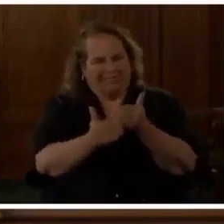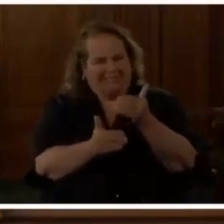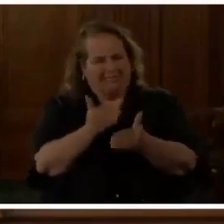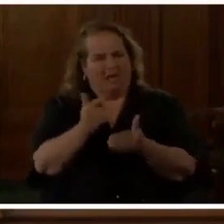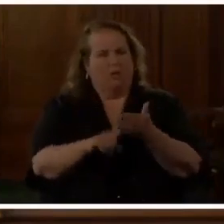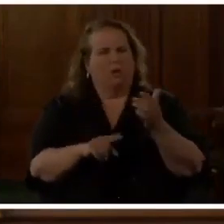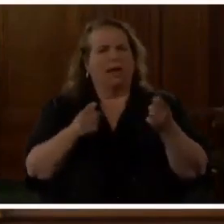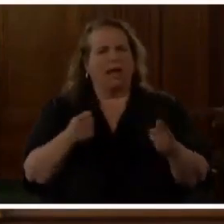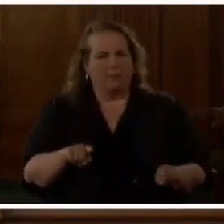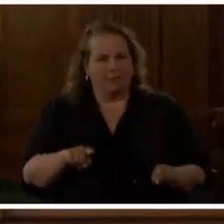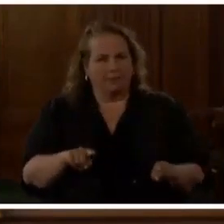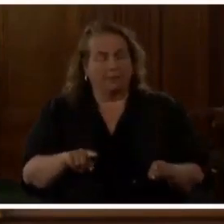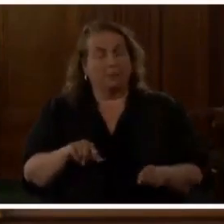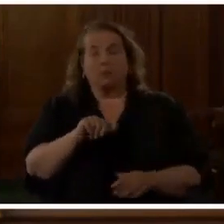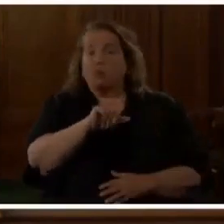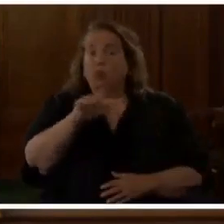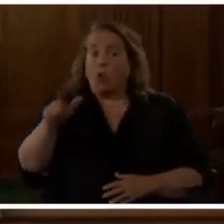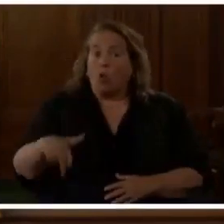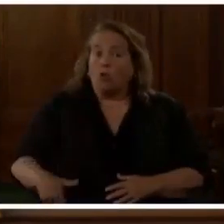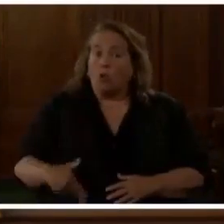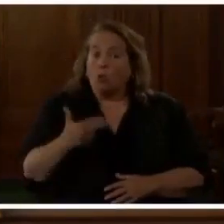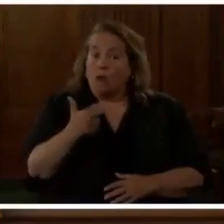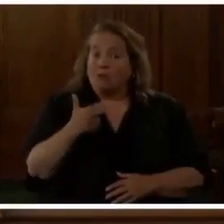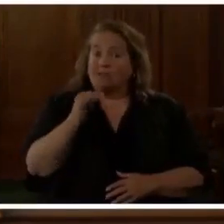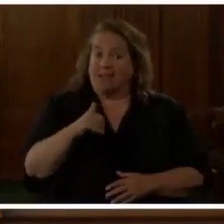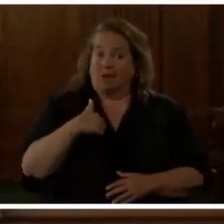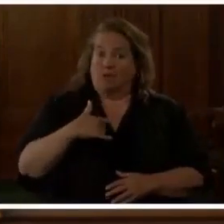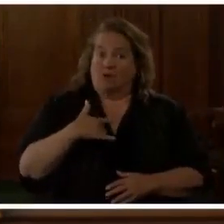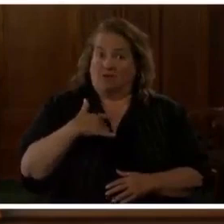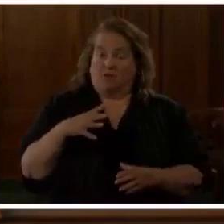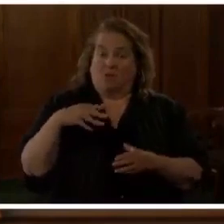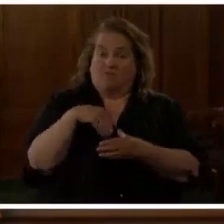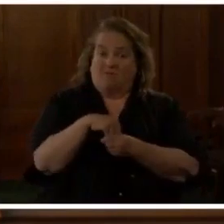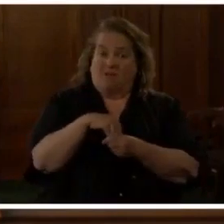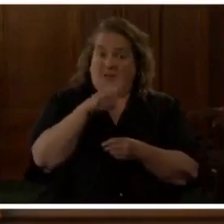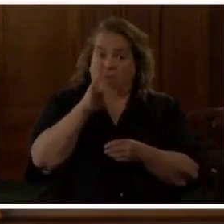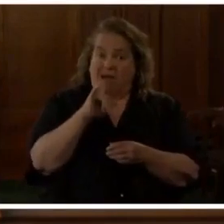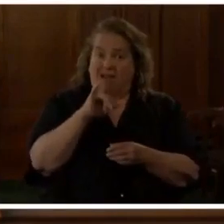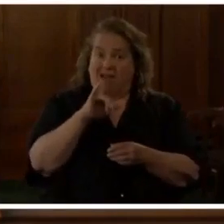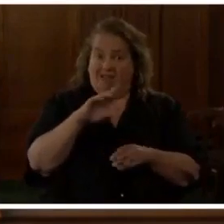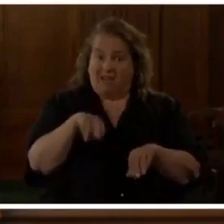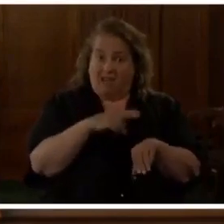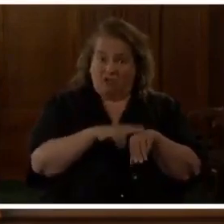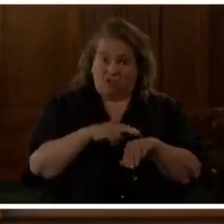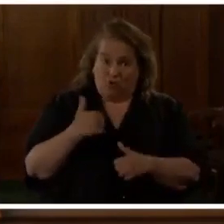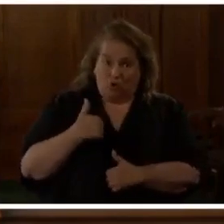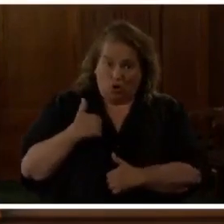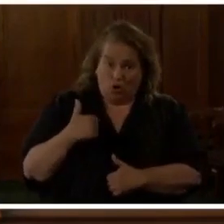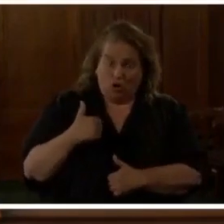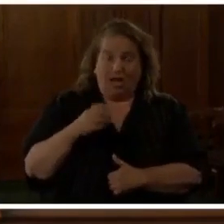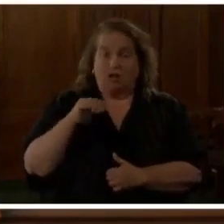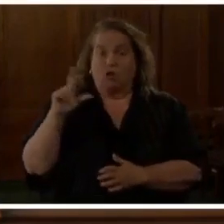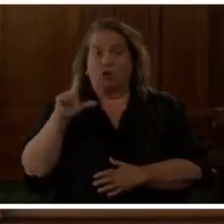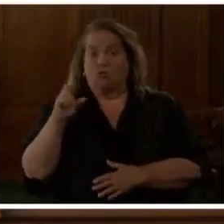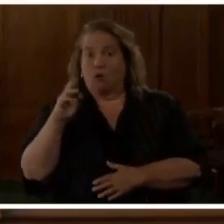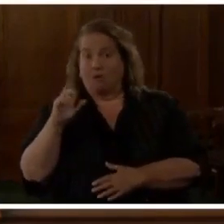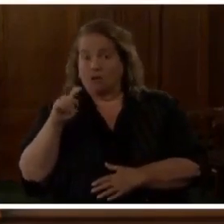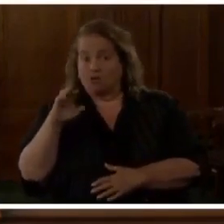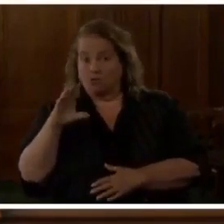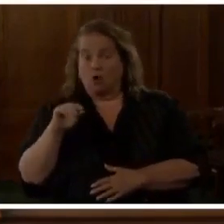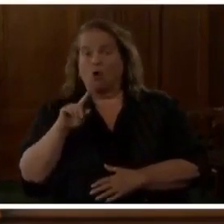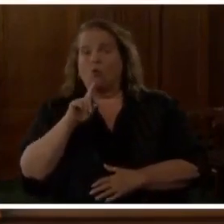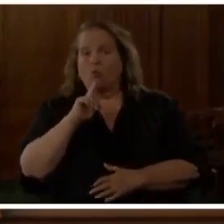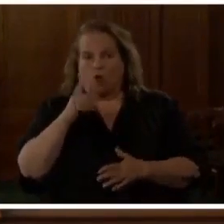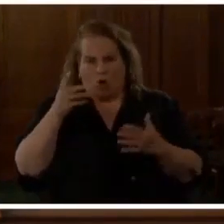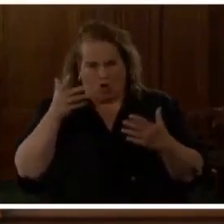All of the weapons that we believe were involved by the National Guard and Louisville Metro were